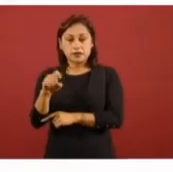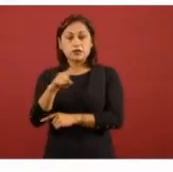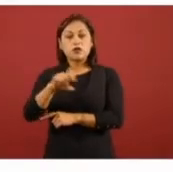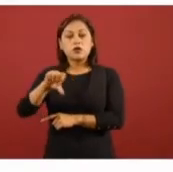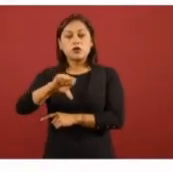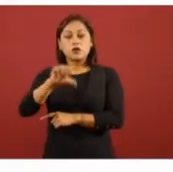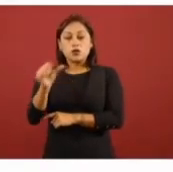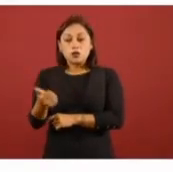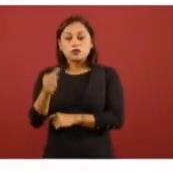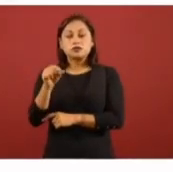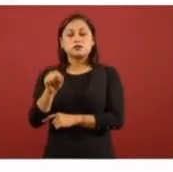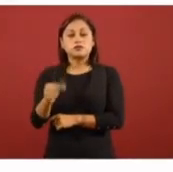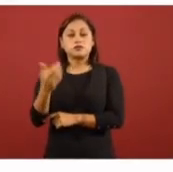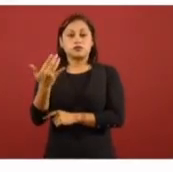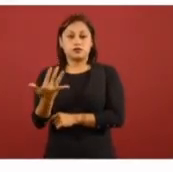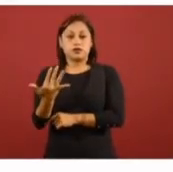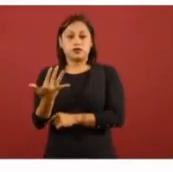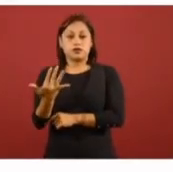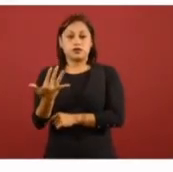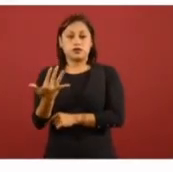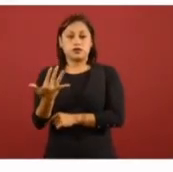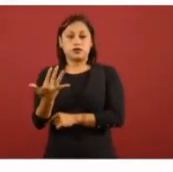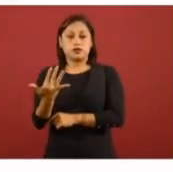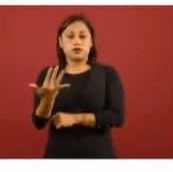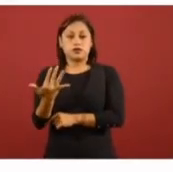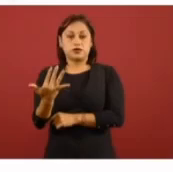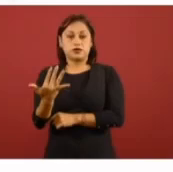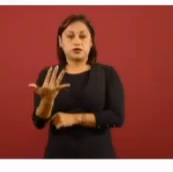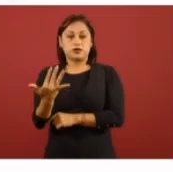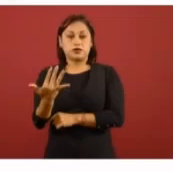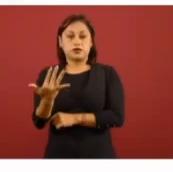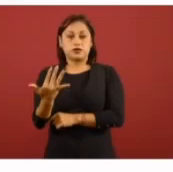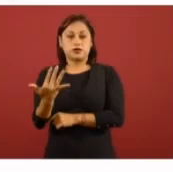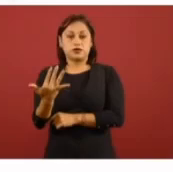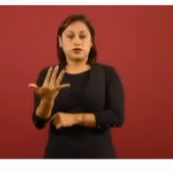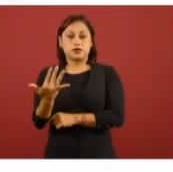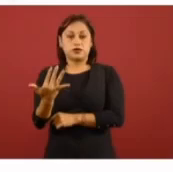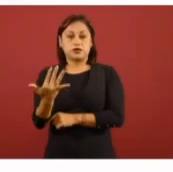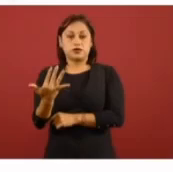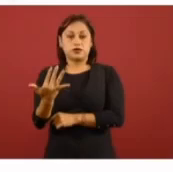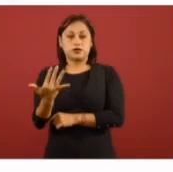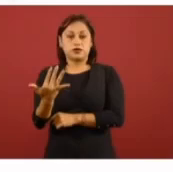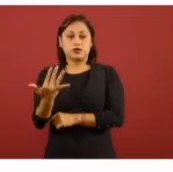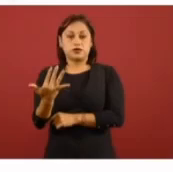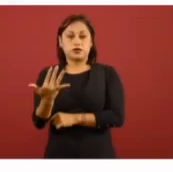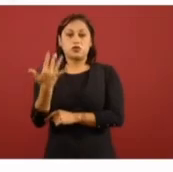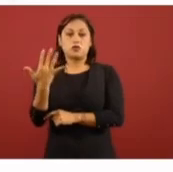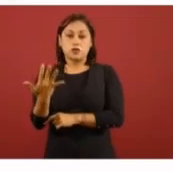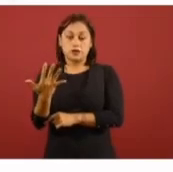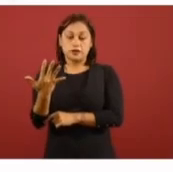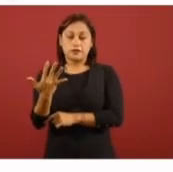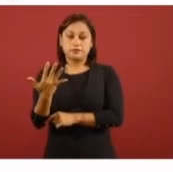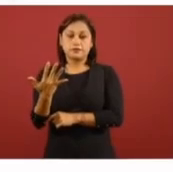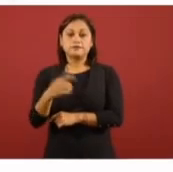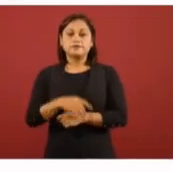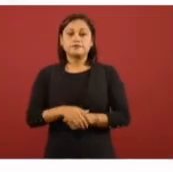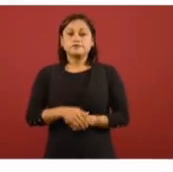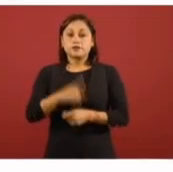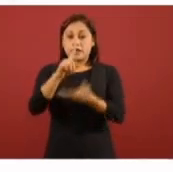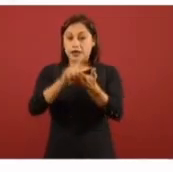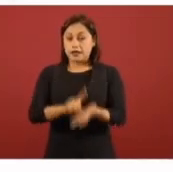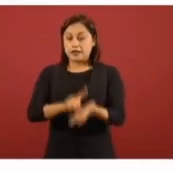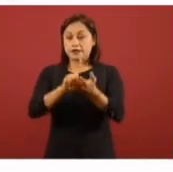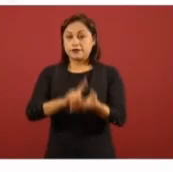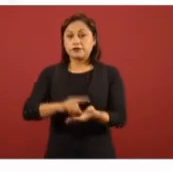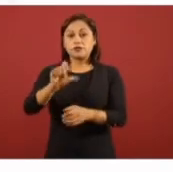...con un margen de 5 pesos 74 centavos... ...which has a margin of 5 pesos, which is pretty high. ...centavos por litro, mientras